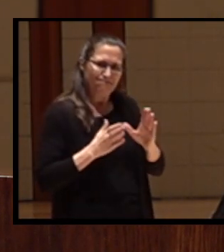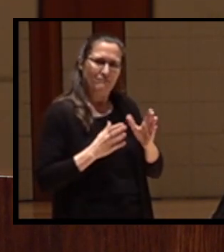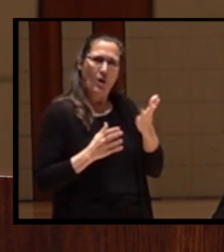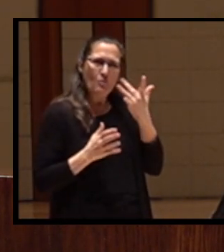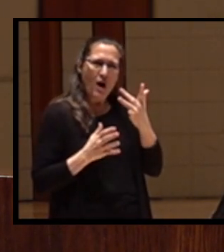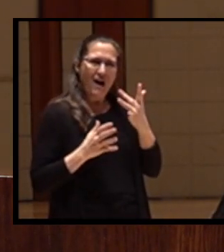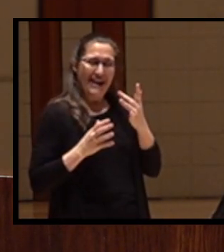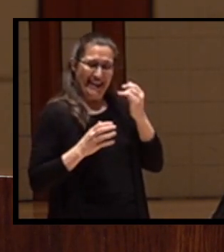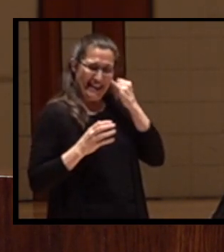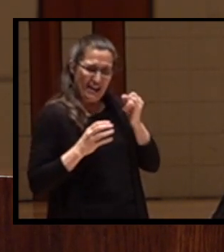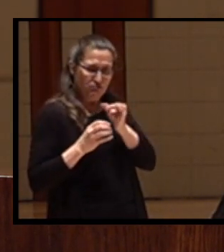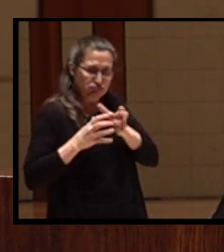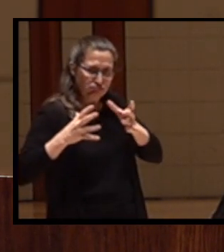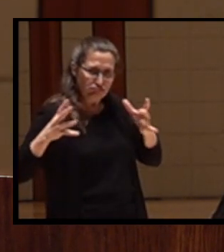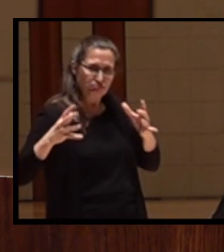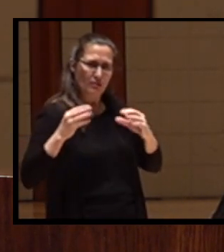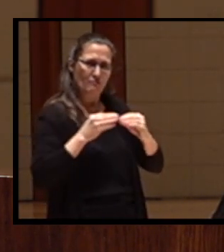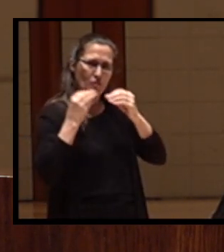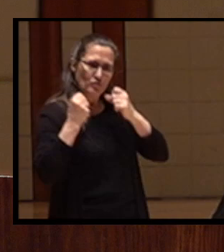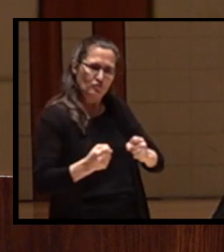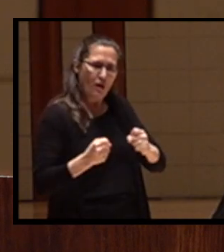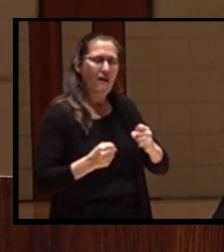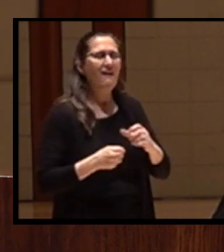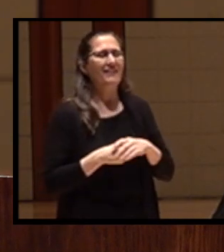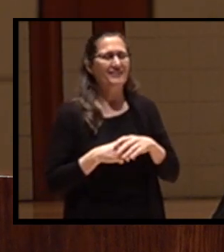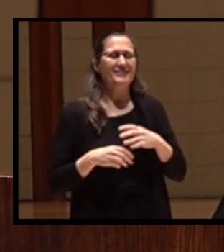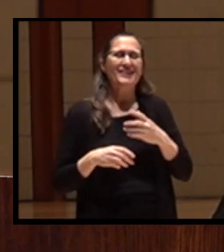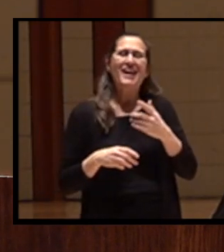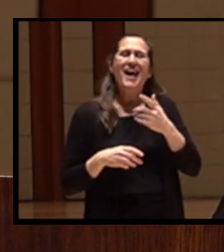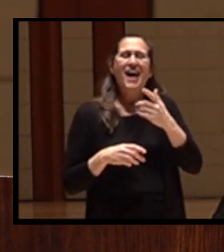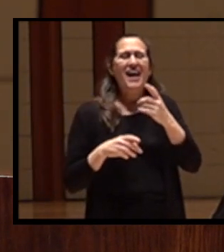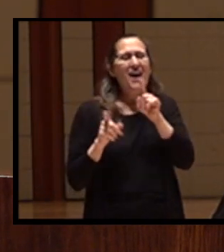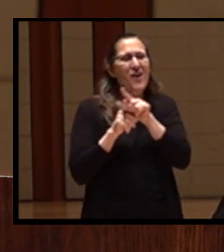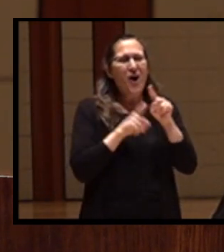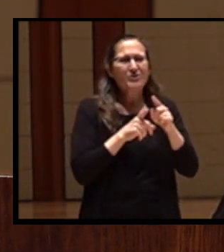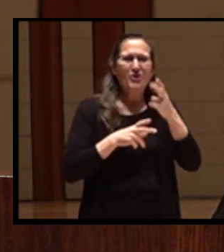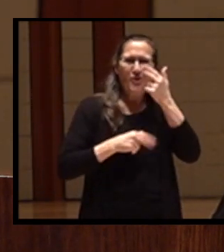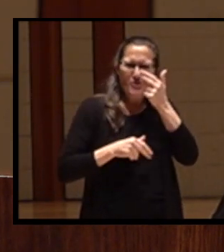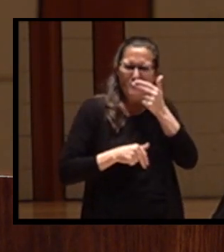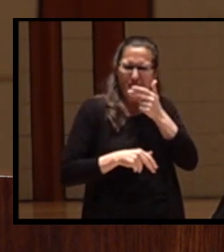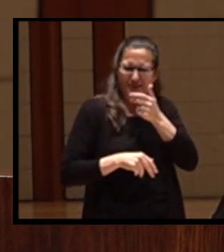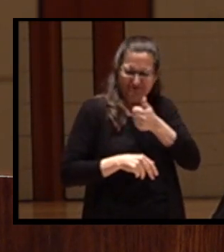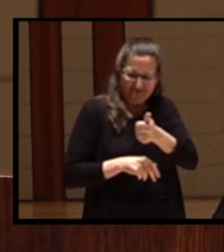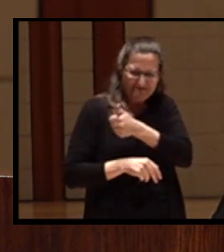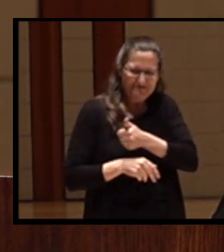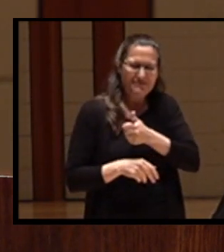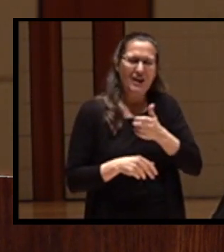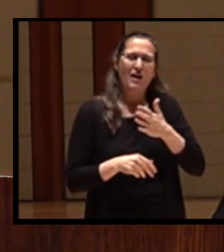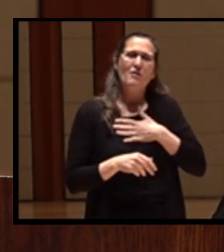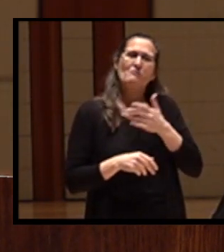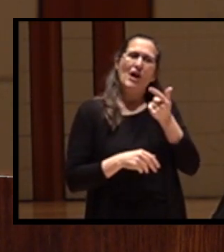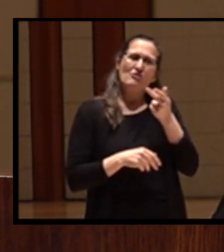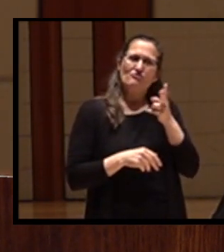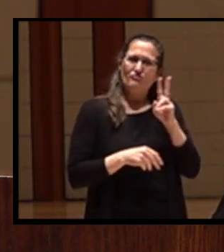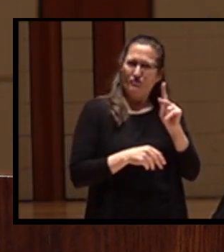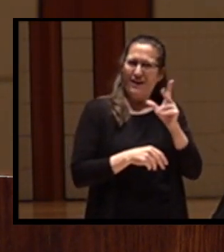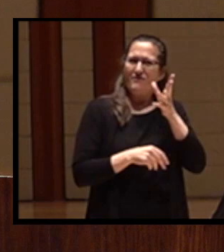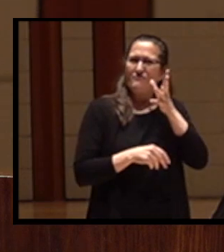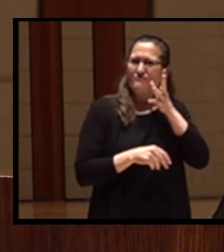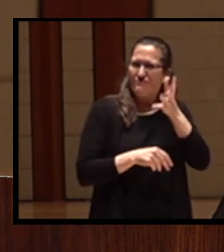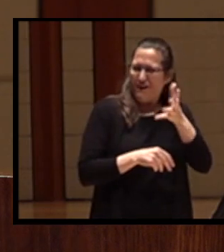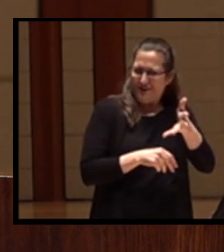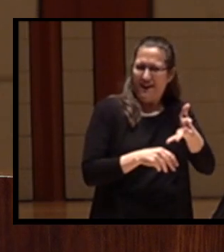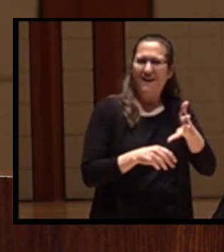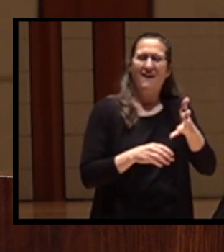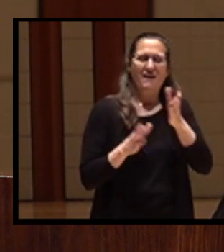fissions. In classic Yurok humor, my great-grandmother and grandmother planned a fission in